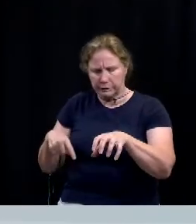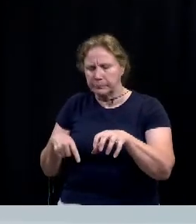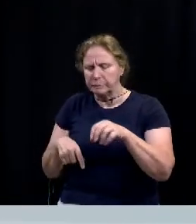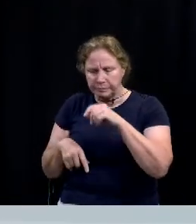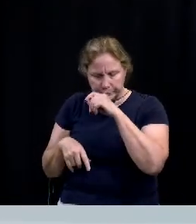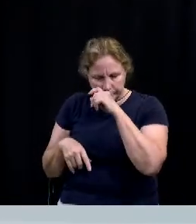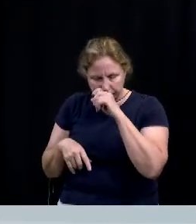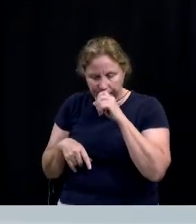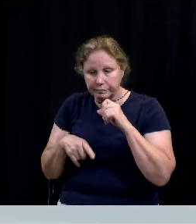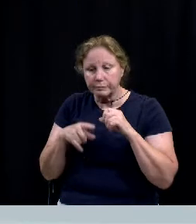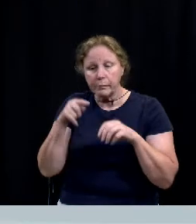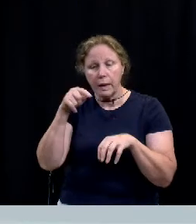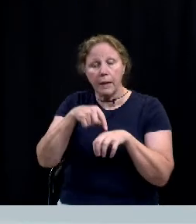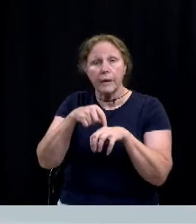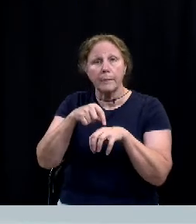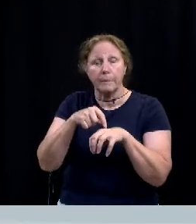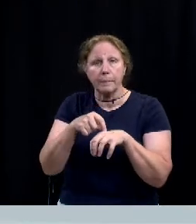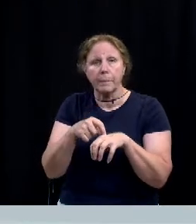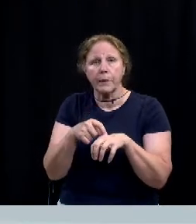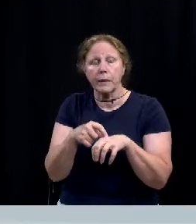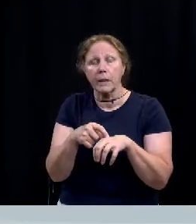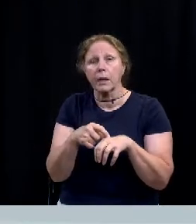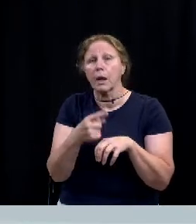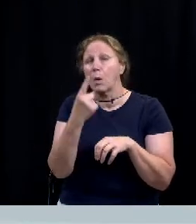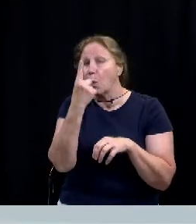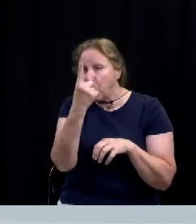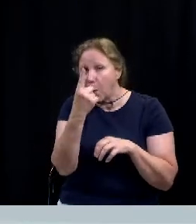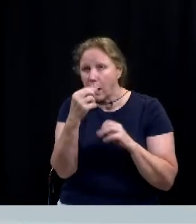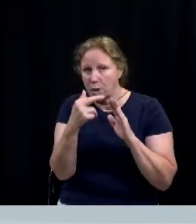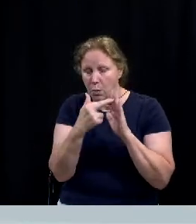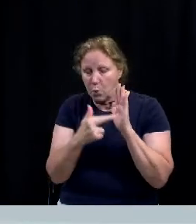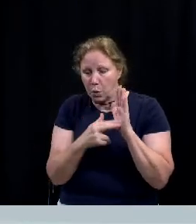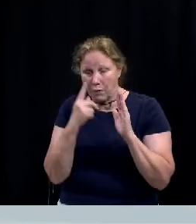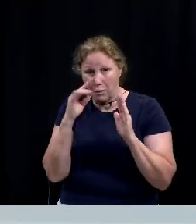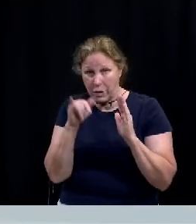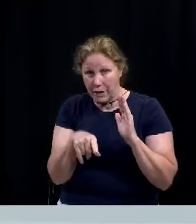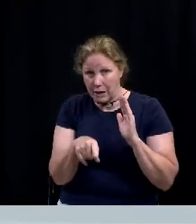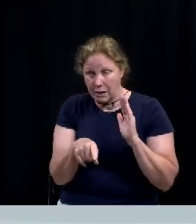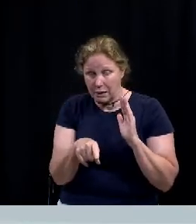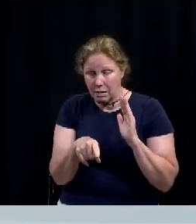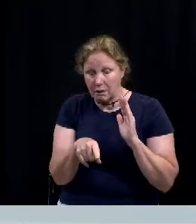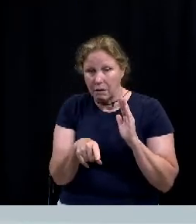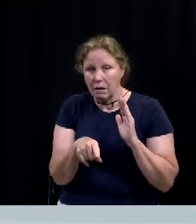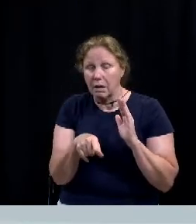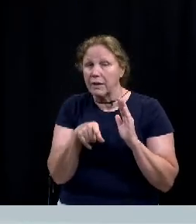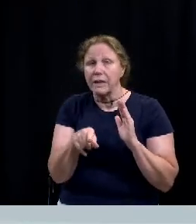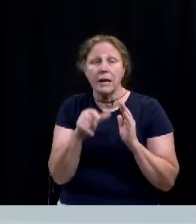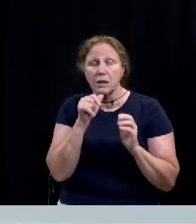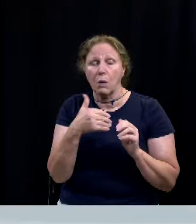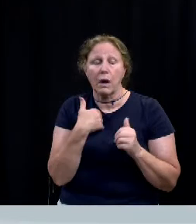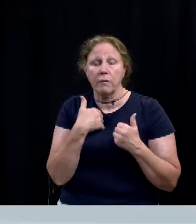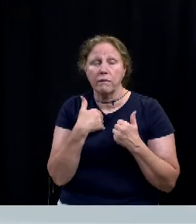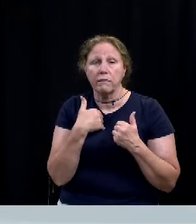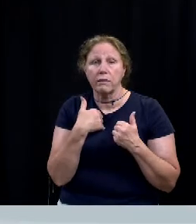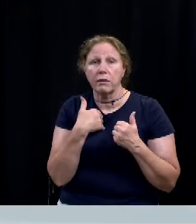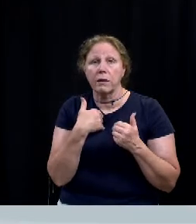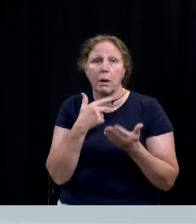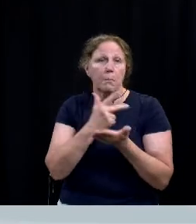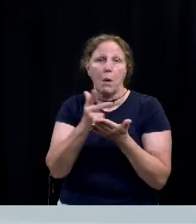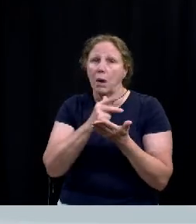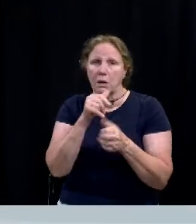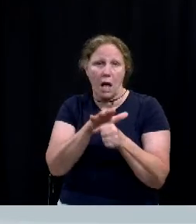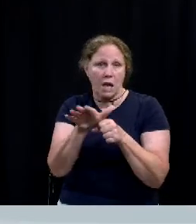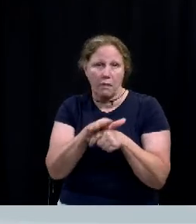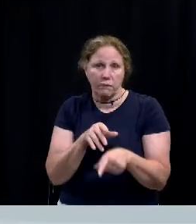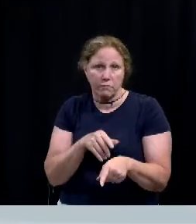They do, one condition we have on this special permit is they are lacking the required parking so they